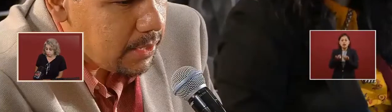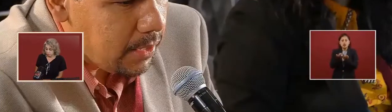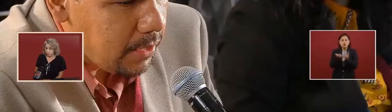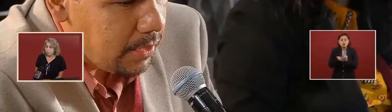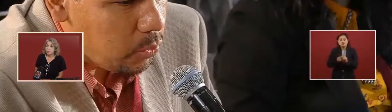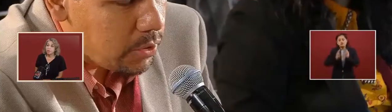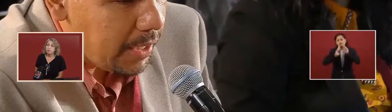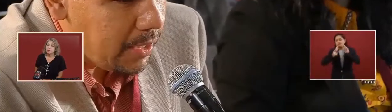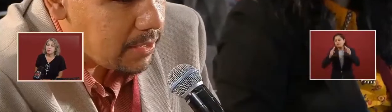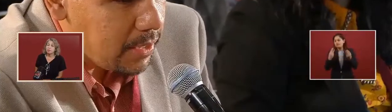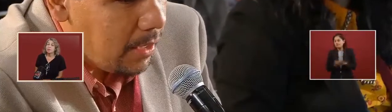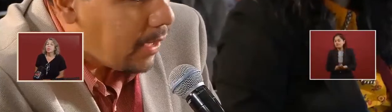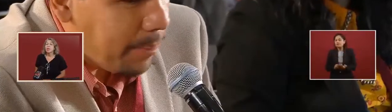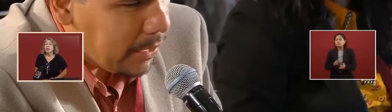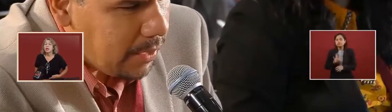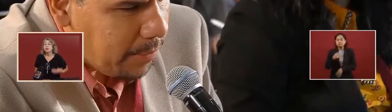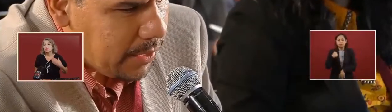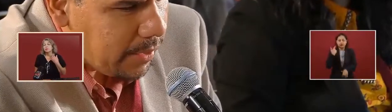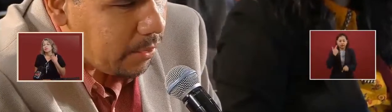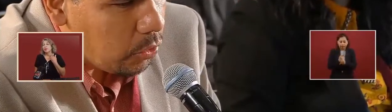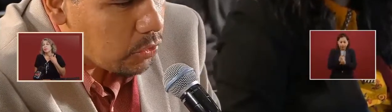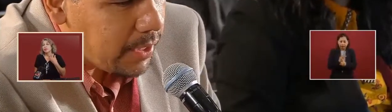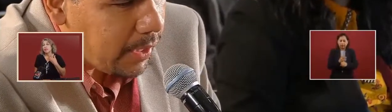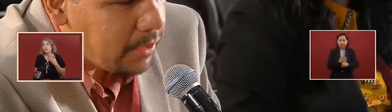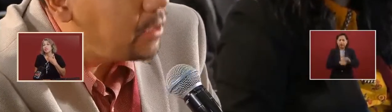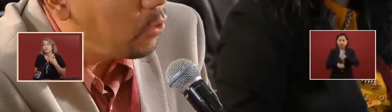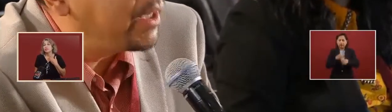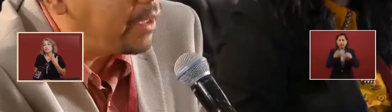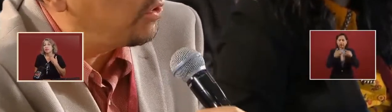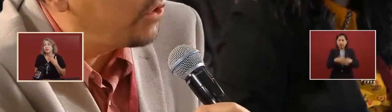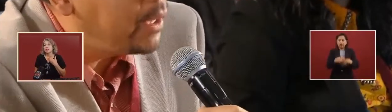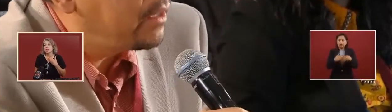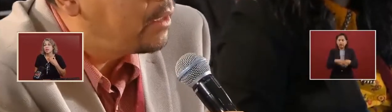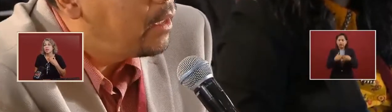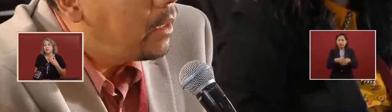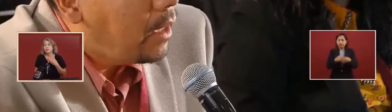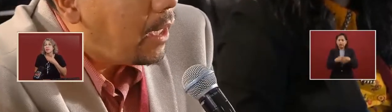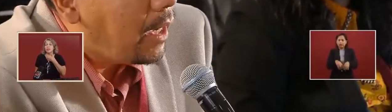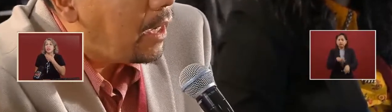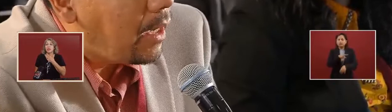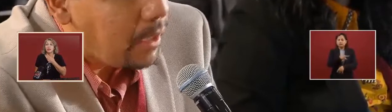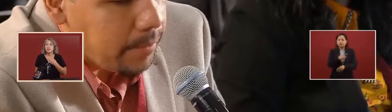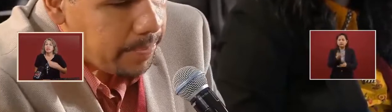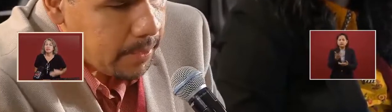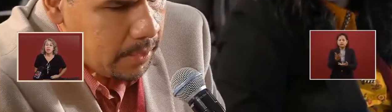fabrication of clothing they've found that